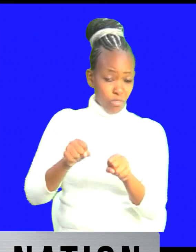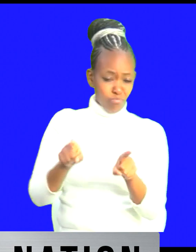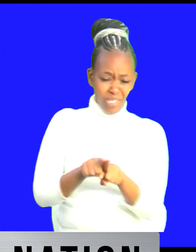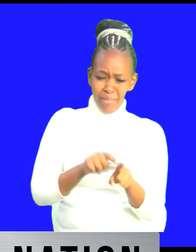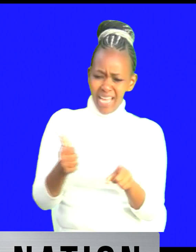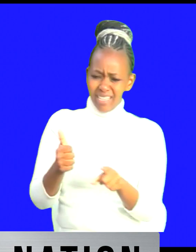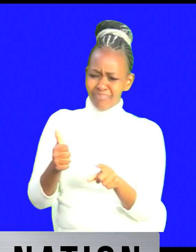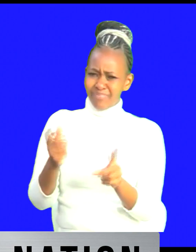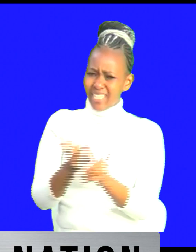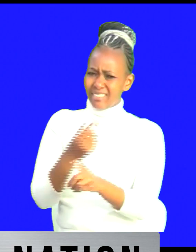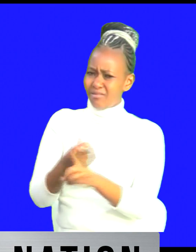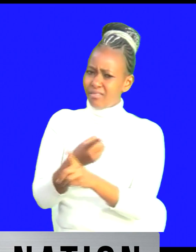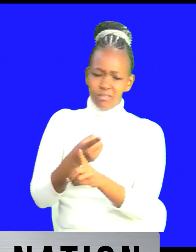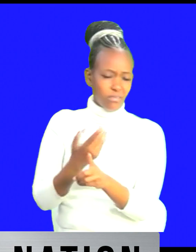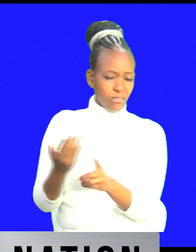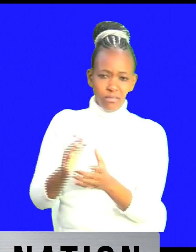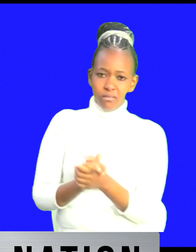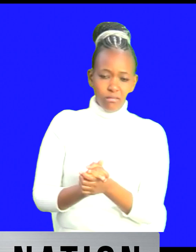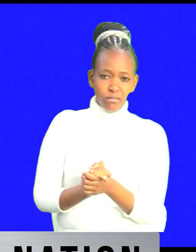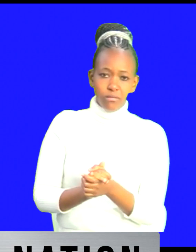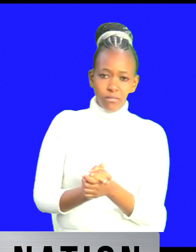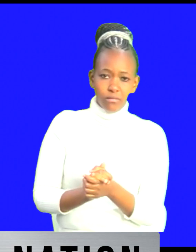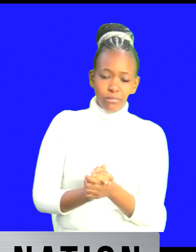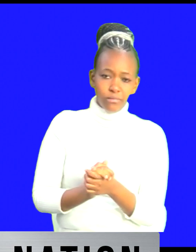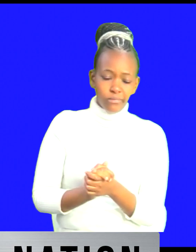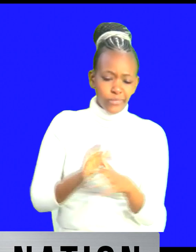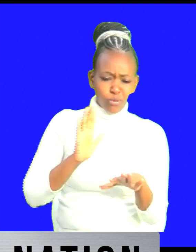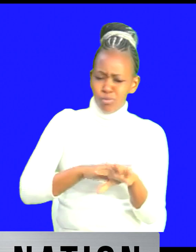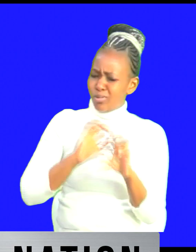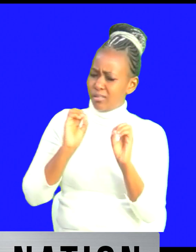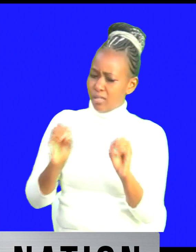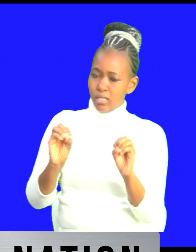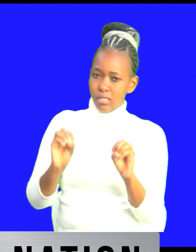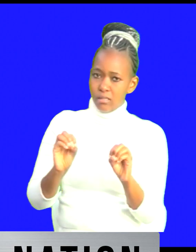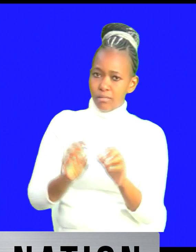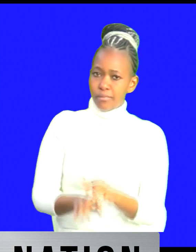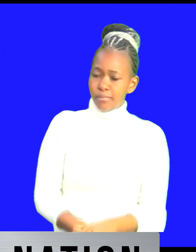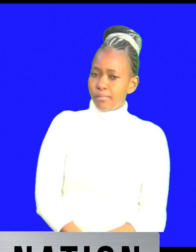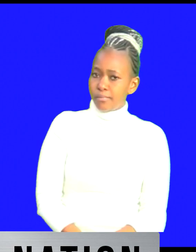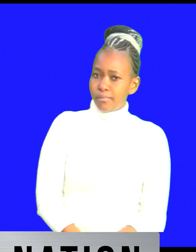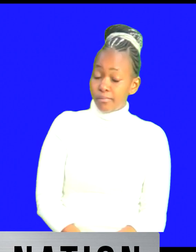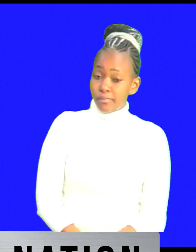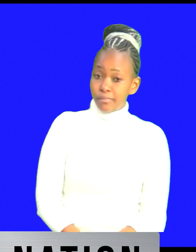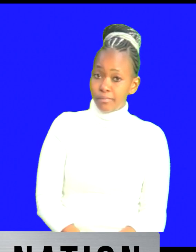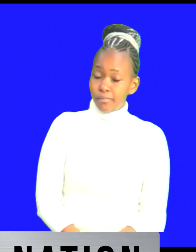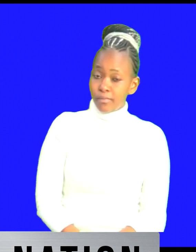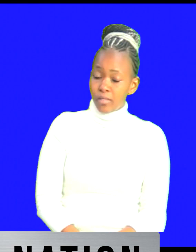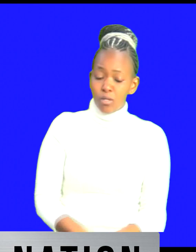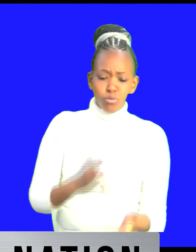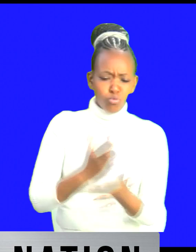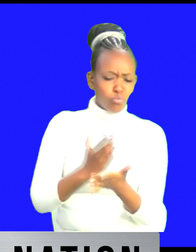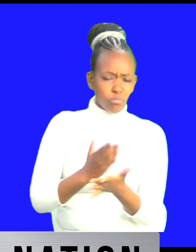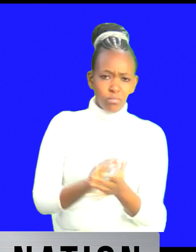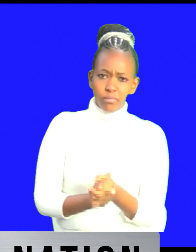so it's very unfortunate that that can be happening in this country in this day and age scary situation yeah yeah it is john because